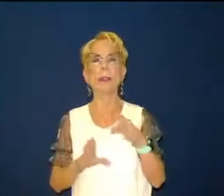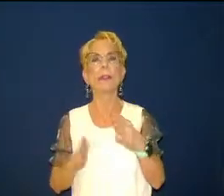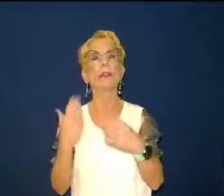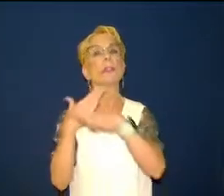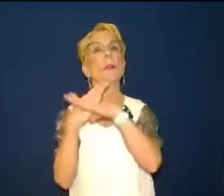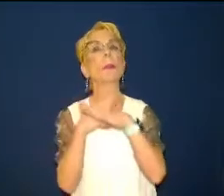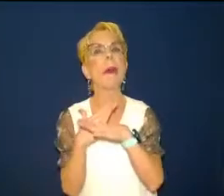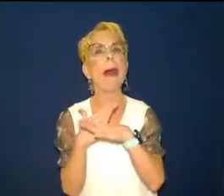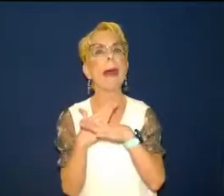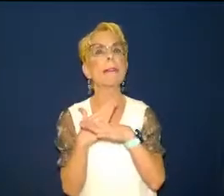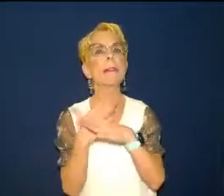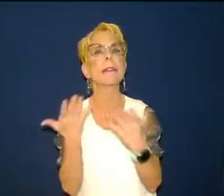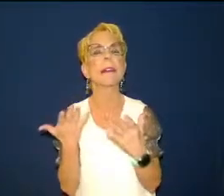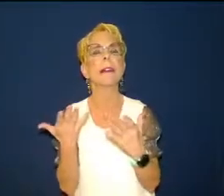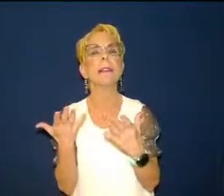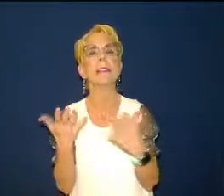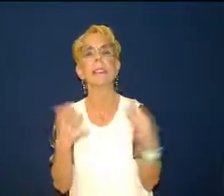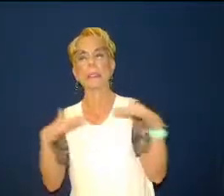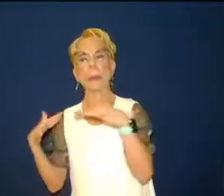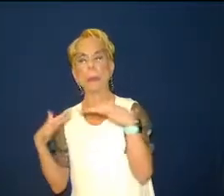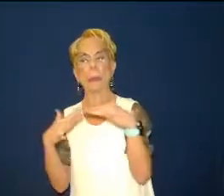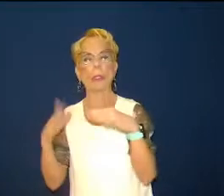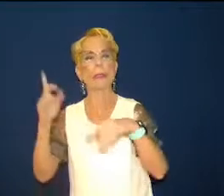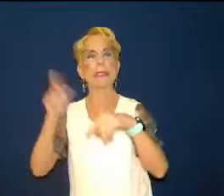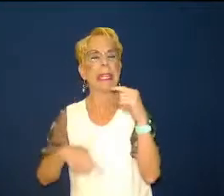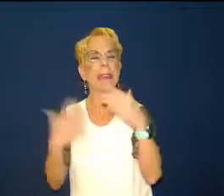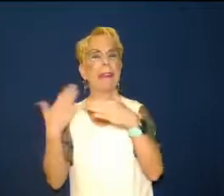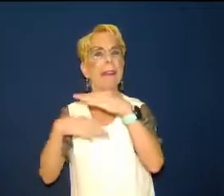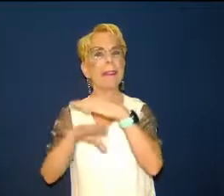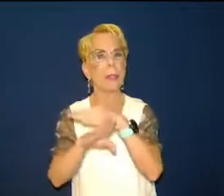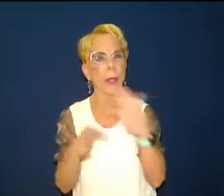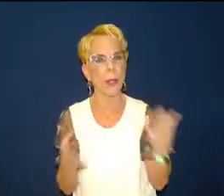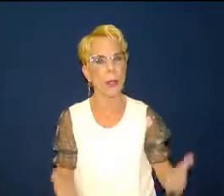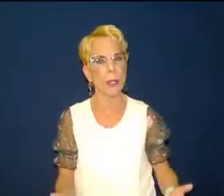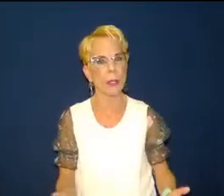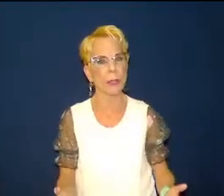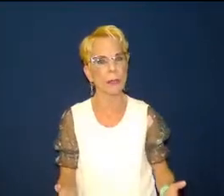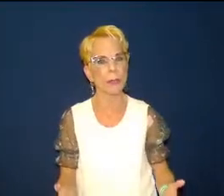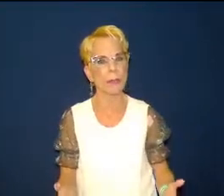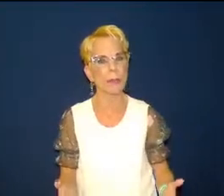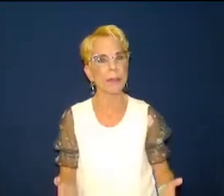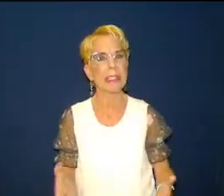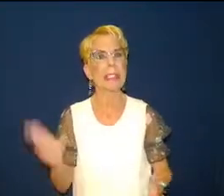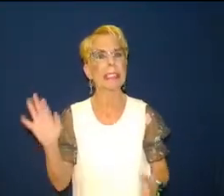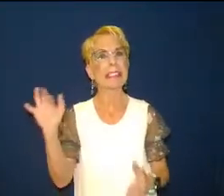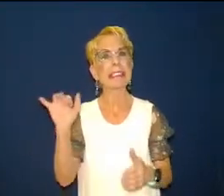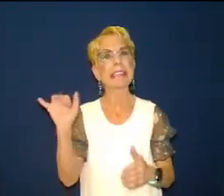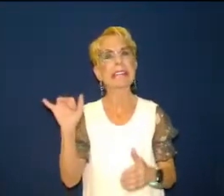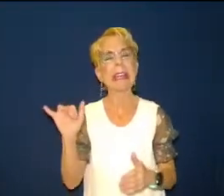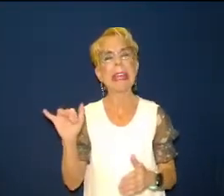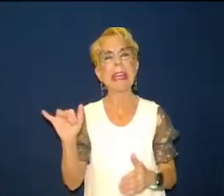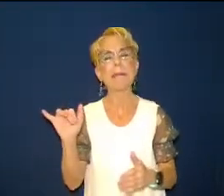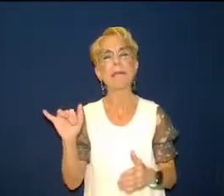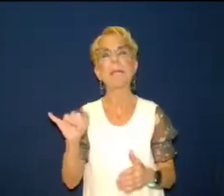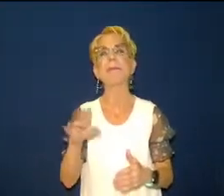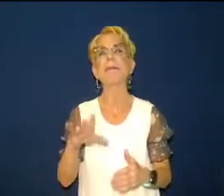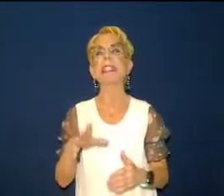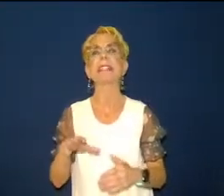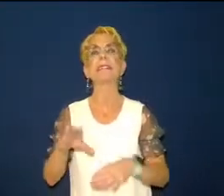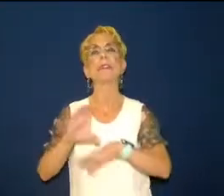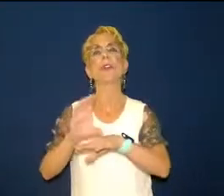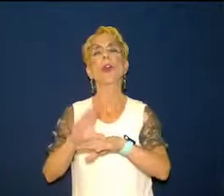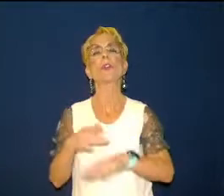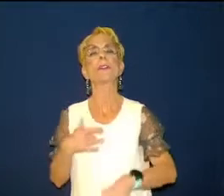so jesus told this church to wake up and watch he's not